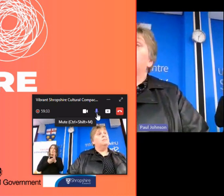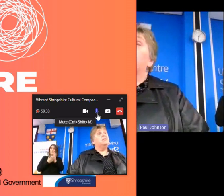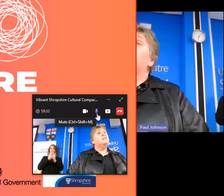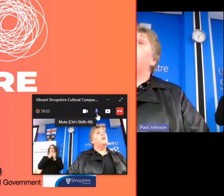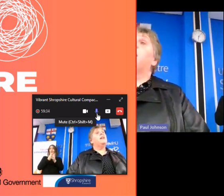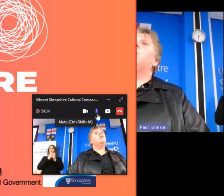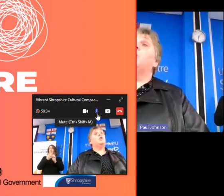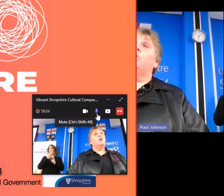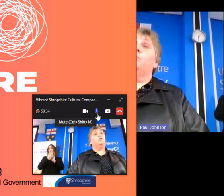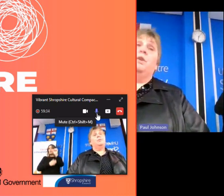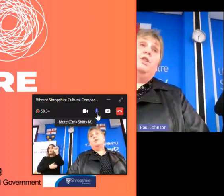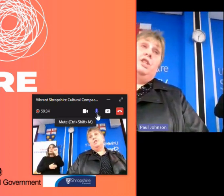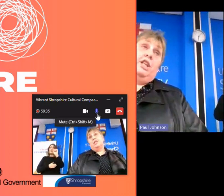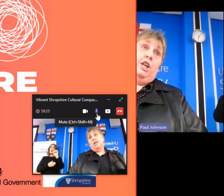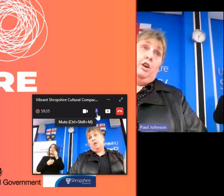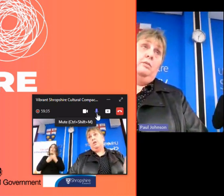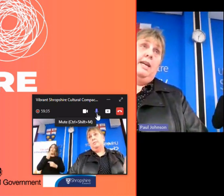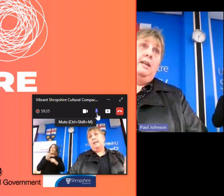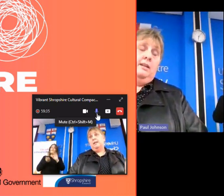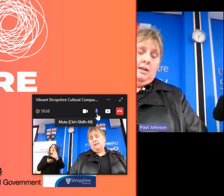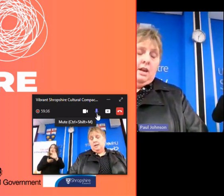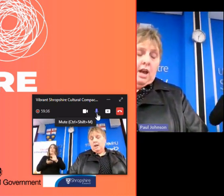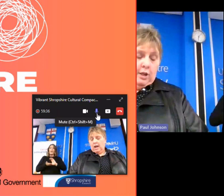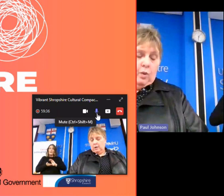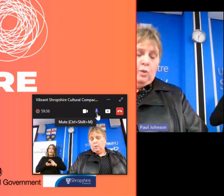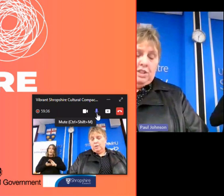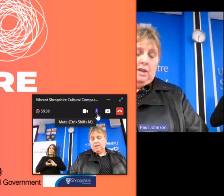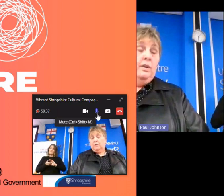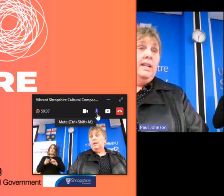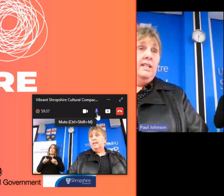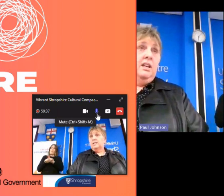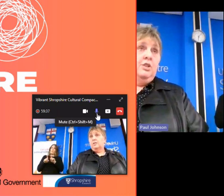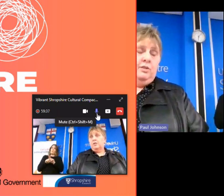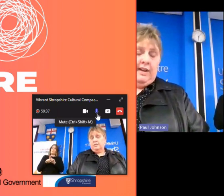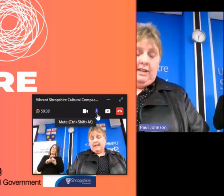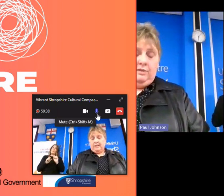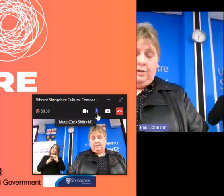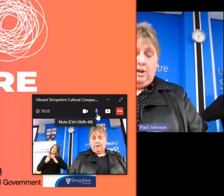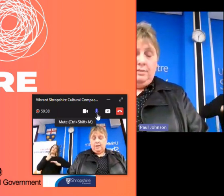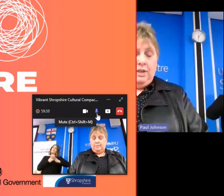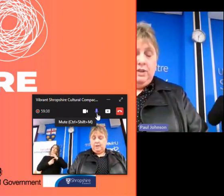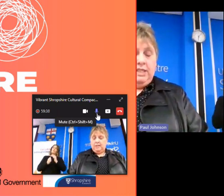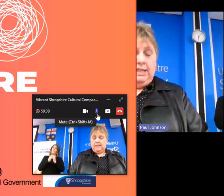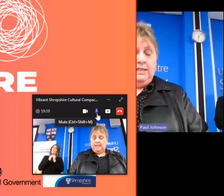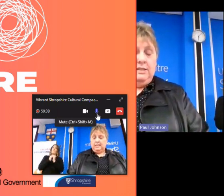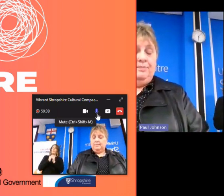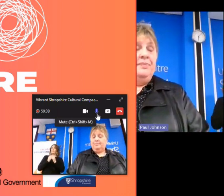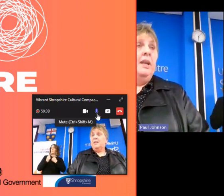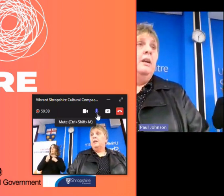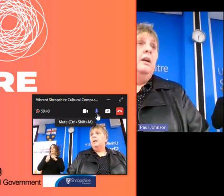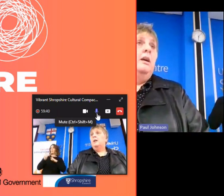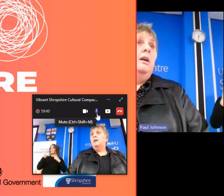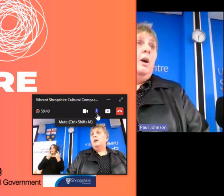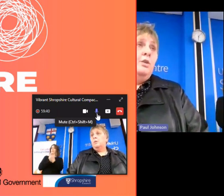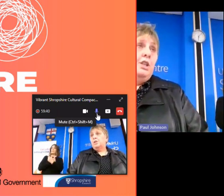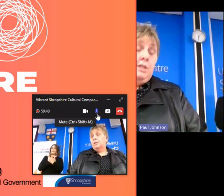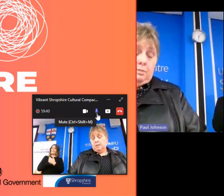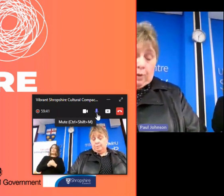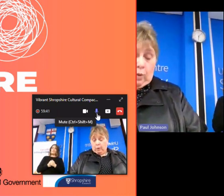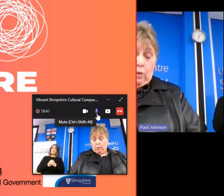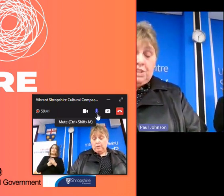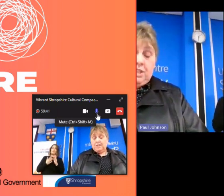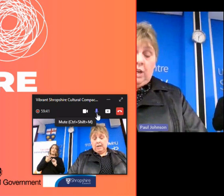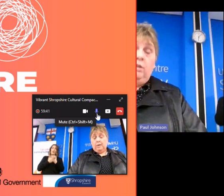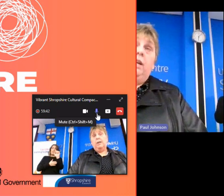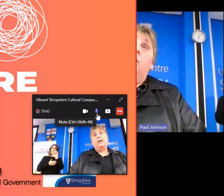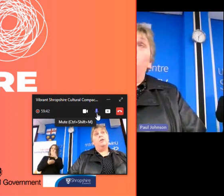both in terms of its financial contribution to the economy and also its social value for our communities culture